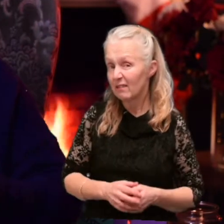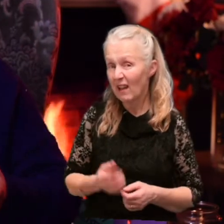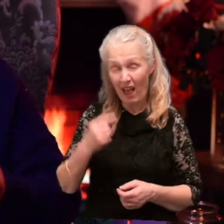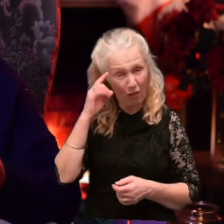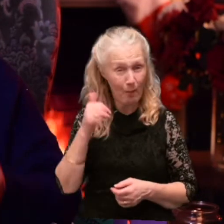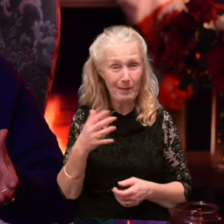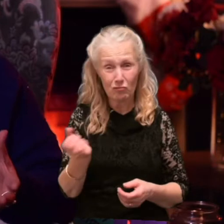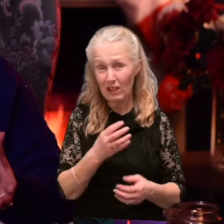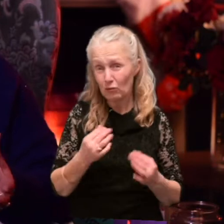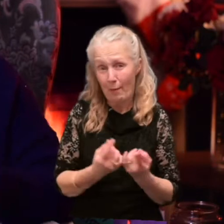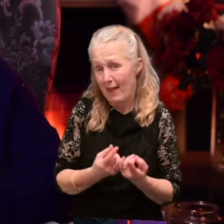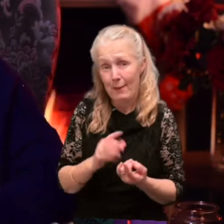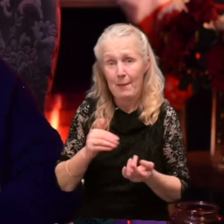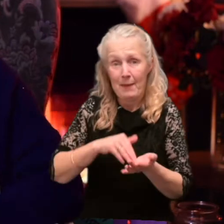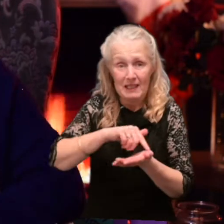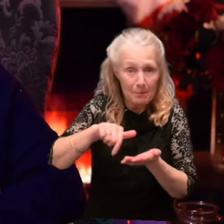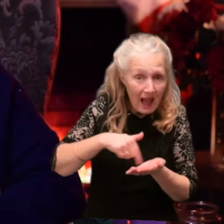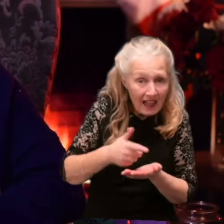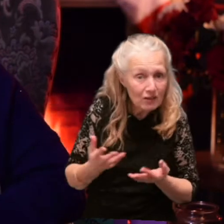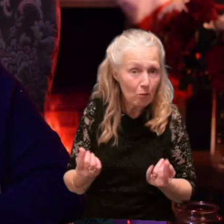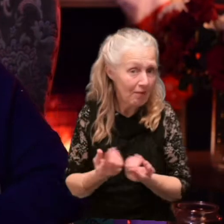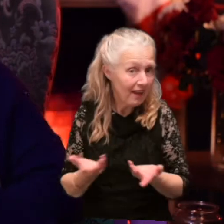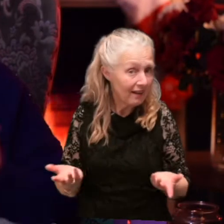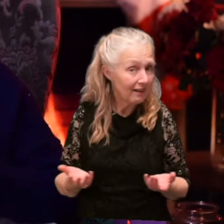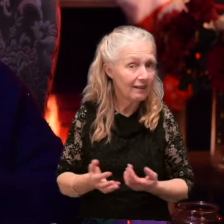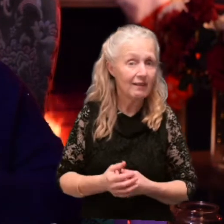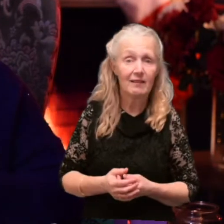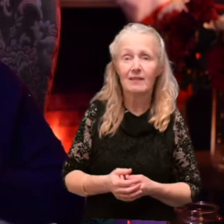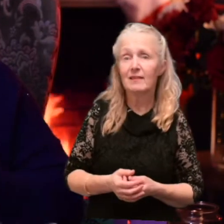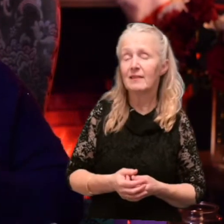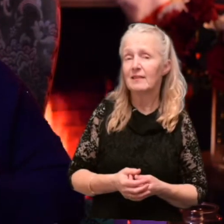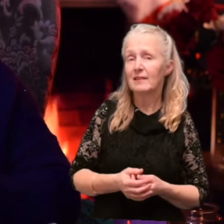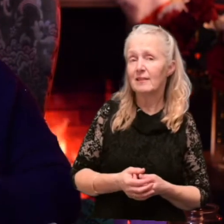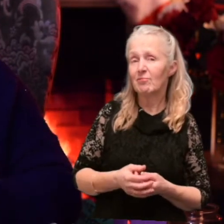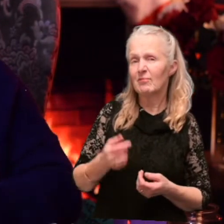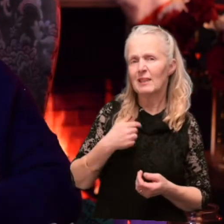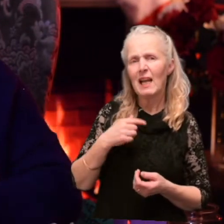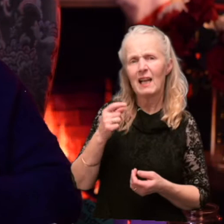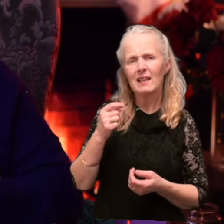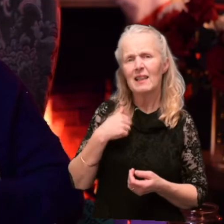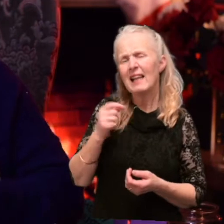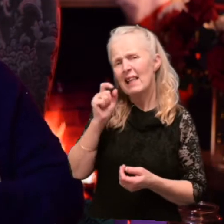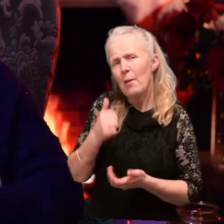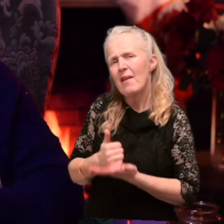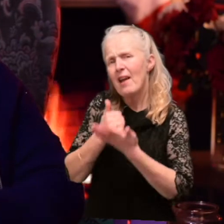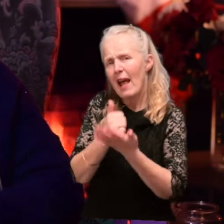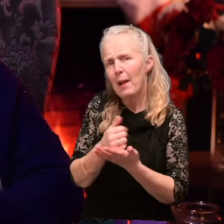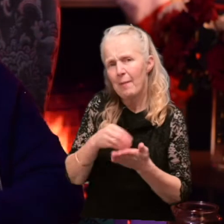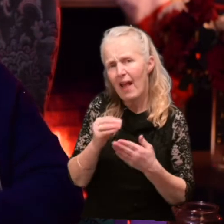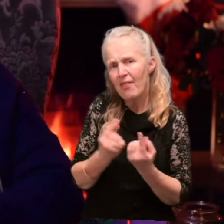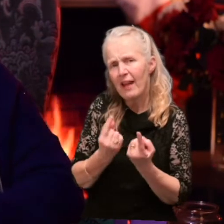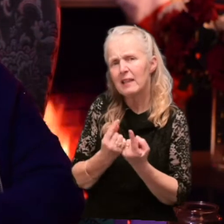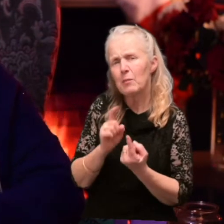might. You know, just some mince pies or something. I mean, I had a bit of help buying everything, but it still cost me a few quid.